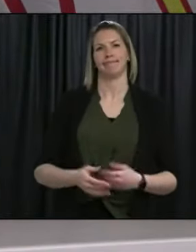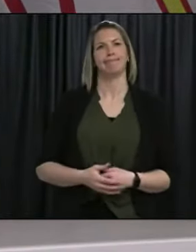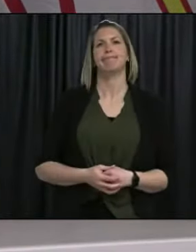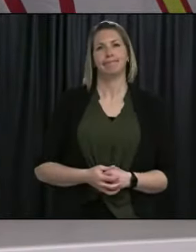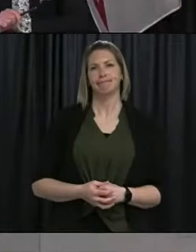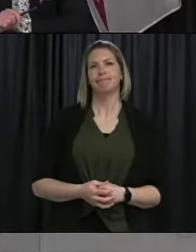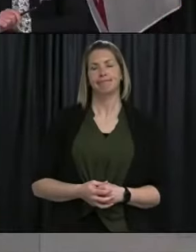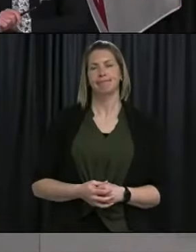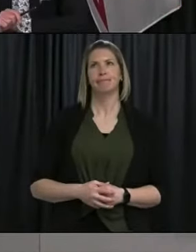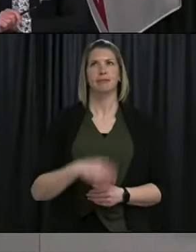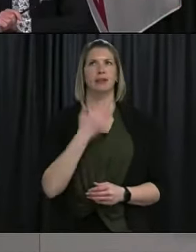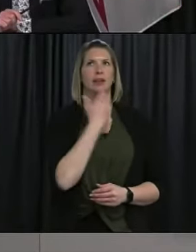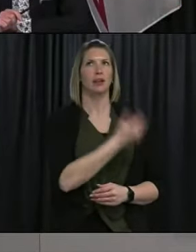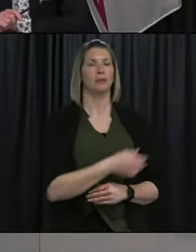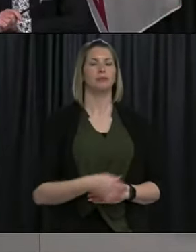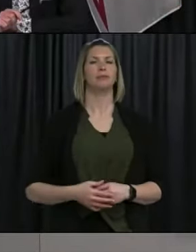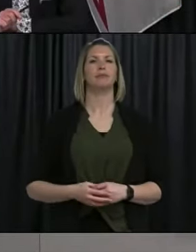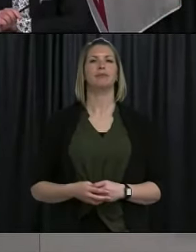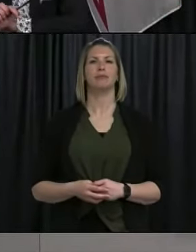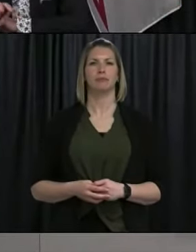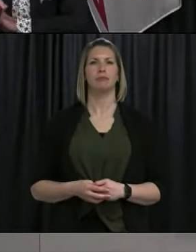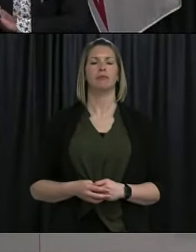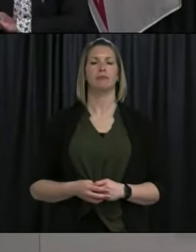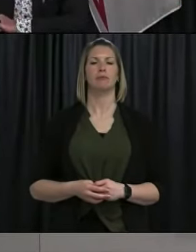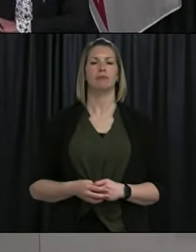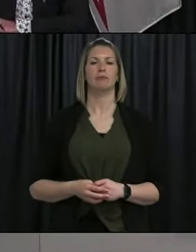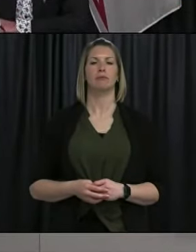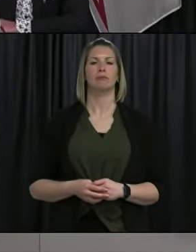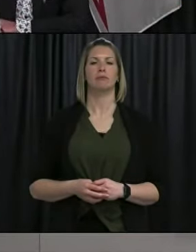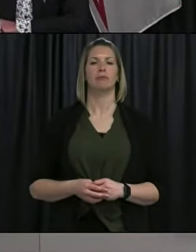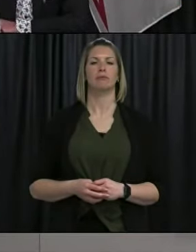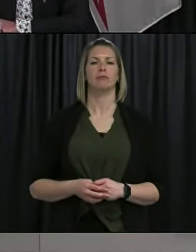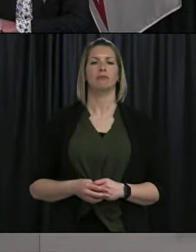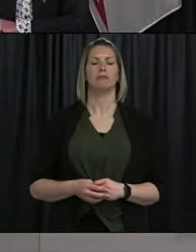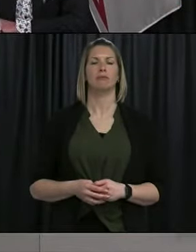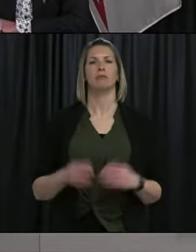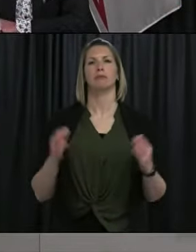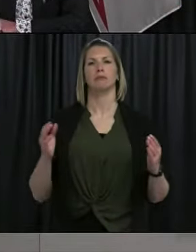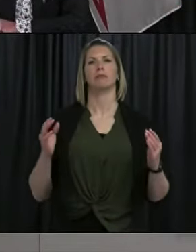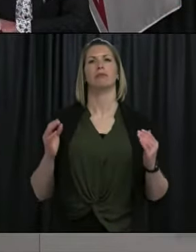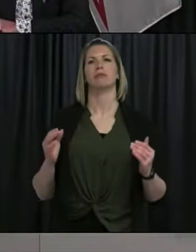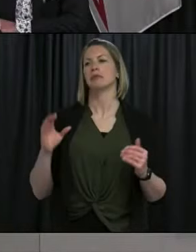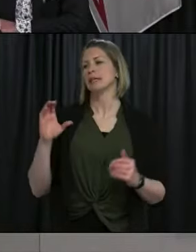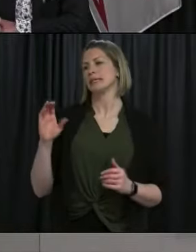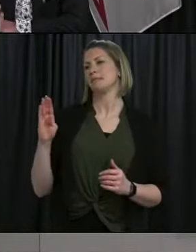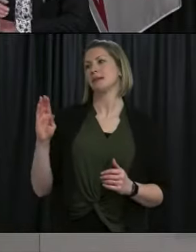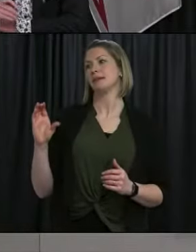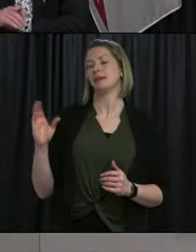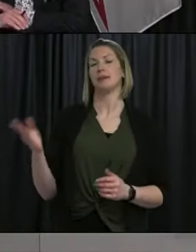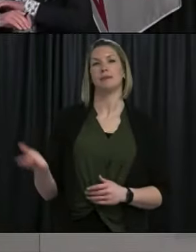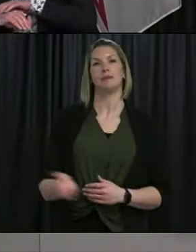Thank you. Our next questions are from Peter Cowan with CBC. Please go ahead.